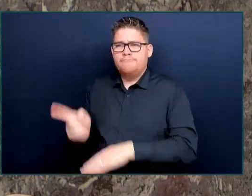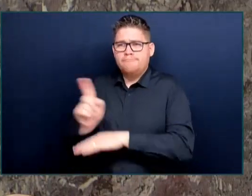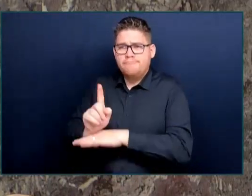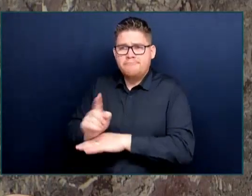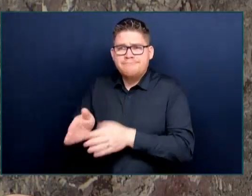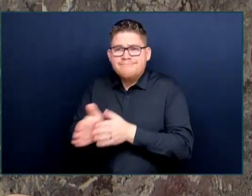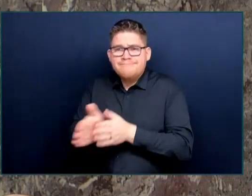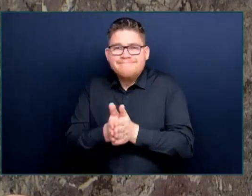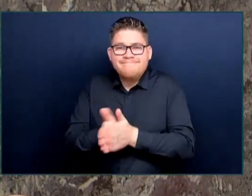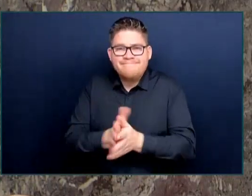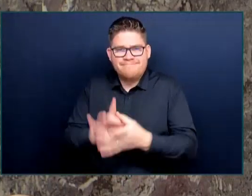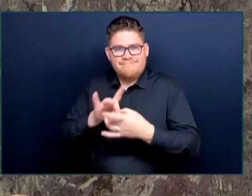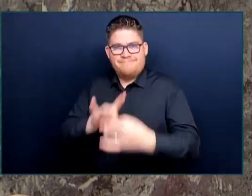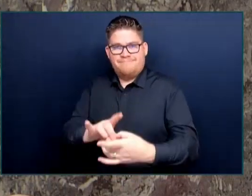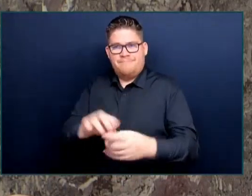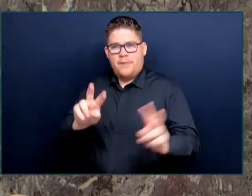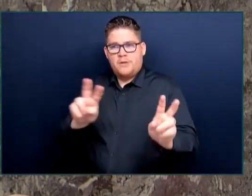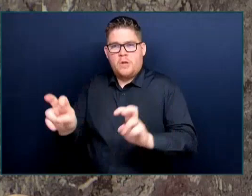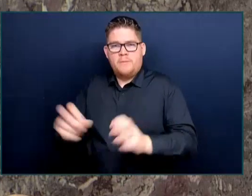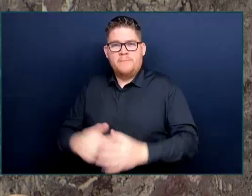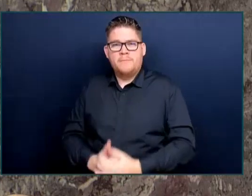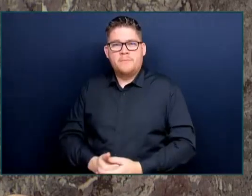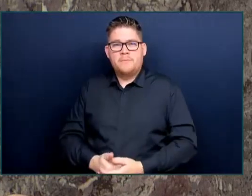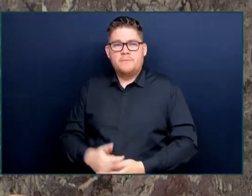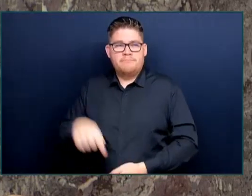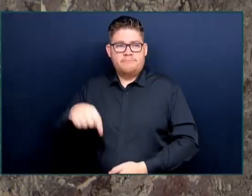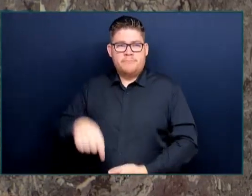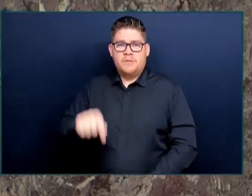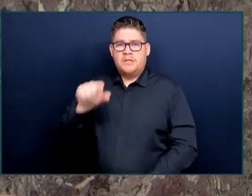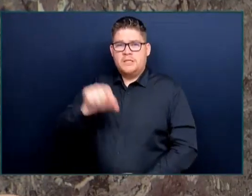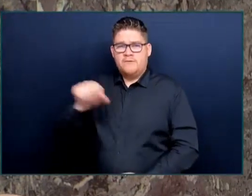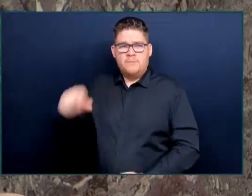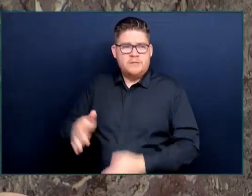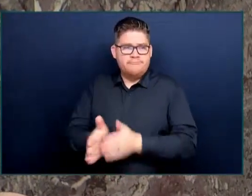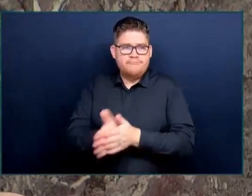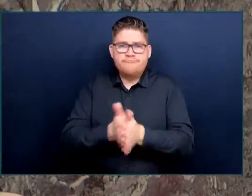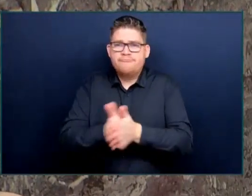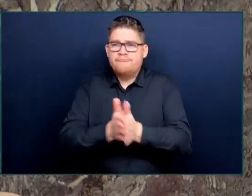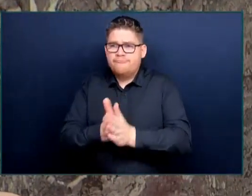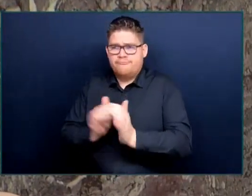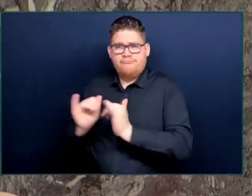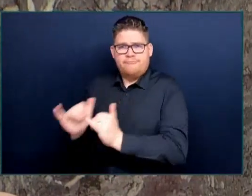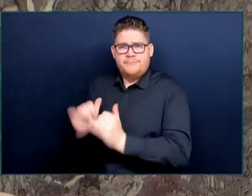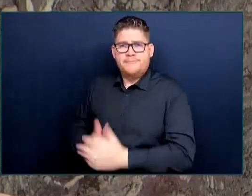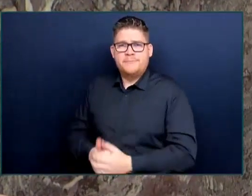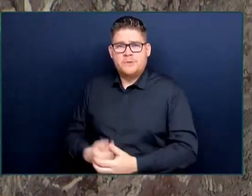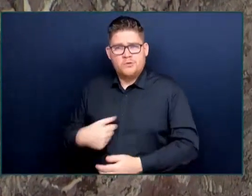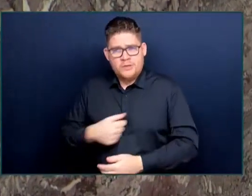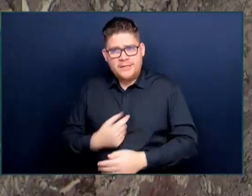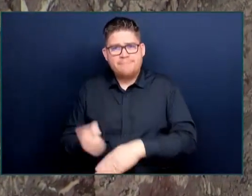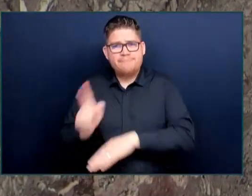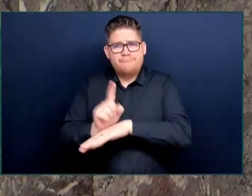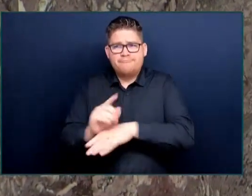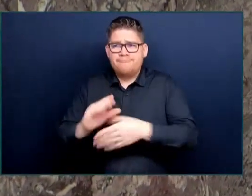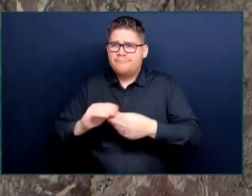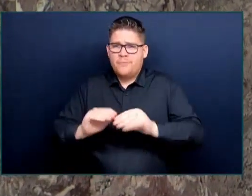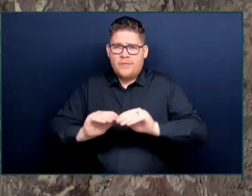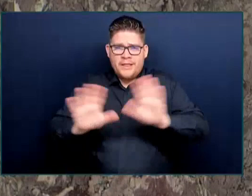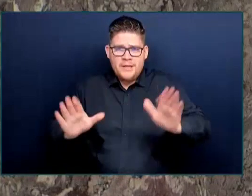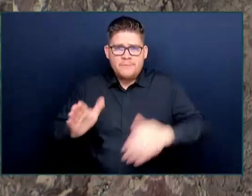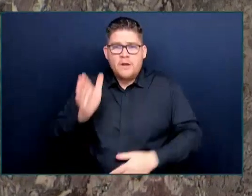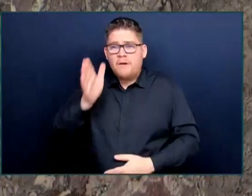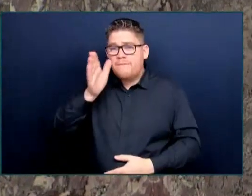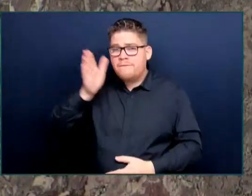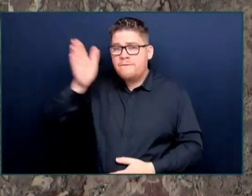We have been very clear all along that all future LNG projects need to fit within our climate commitments.